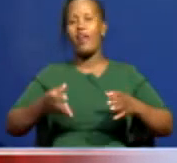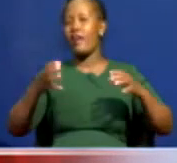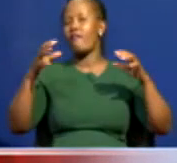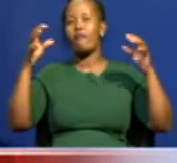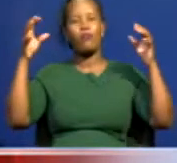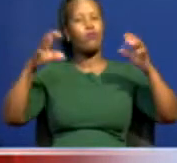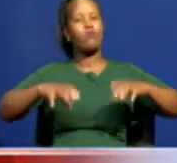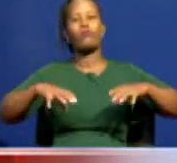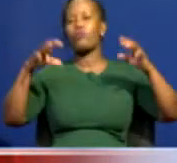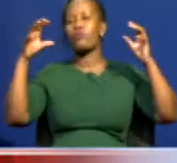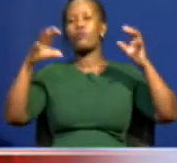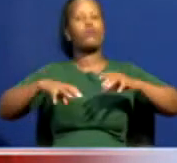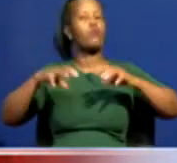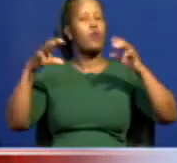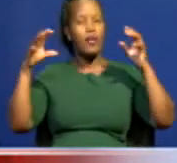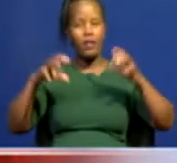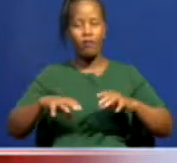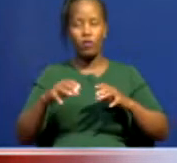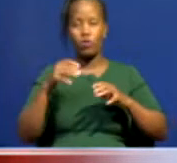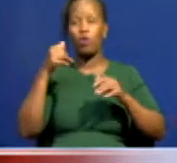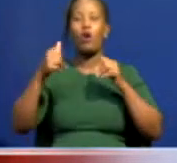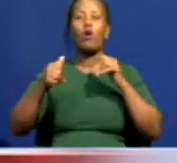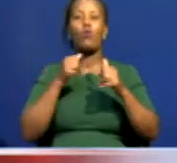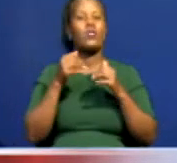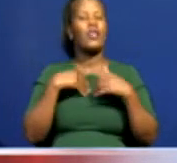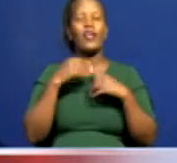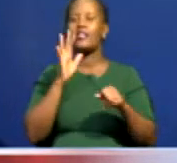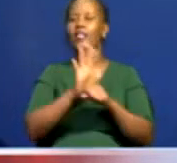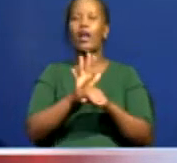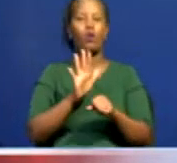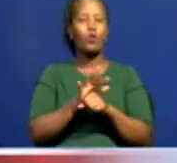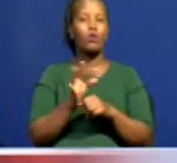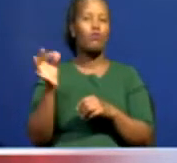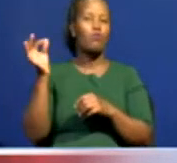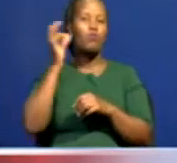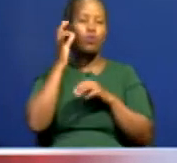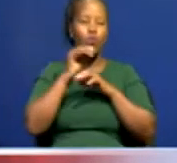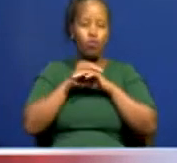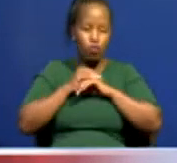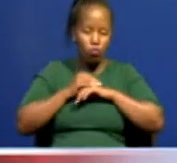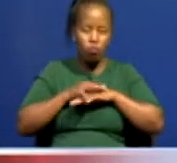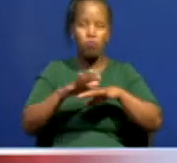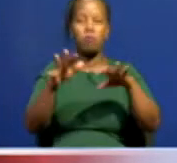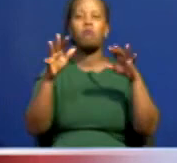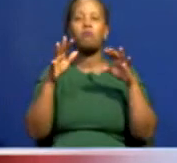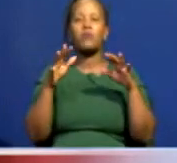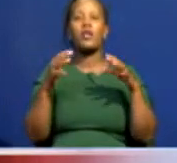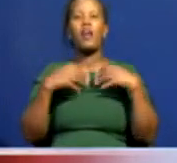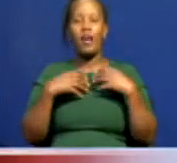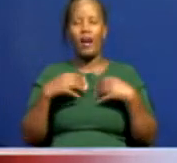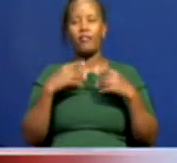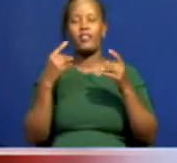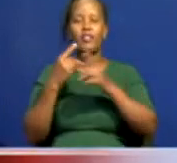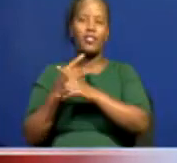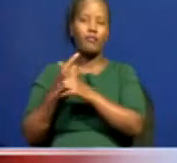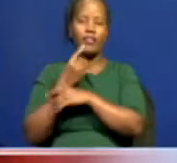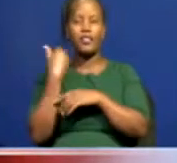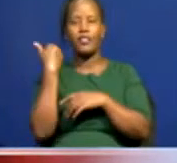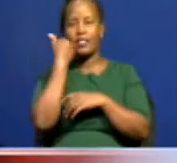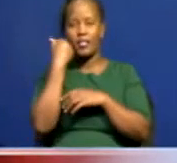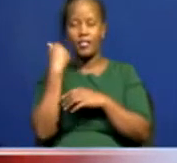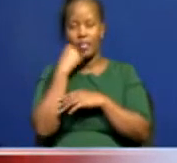surge in mosquito population Thus an increased transmission of vector-borne diseases